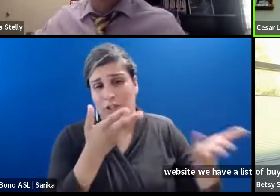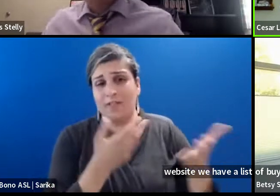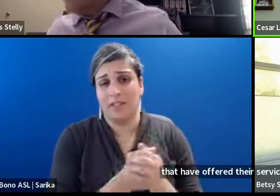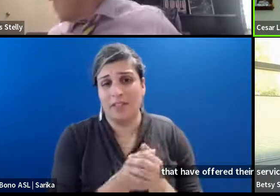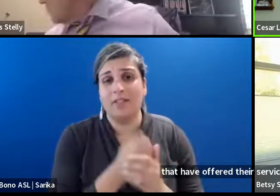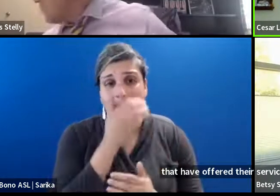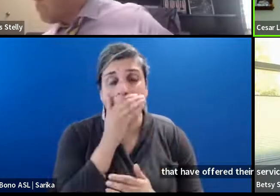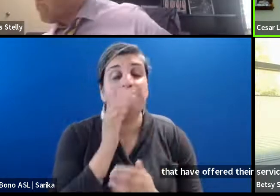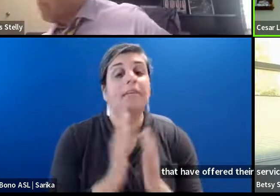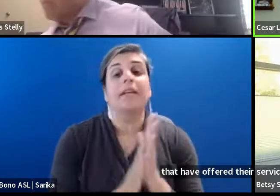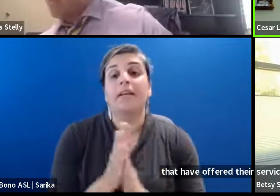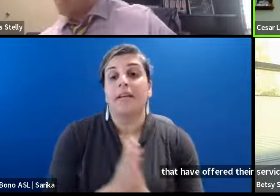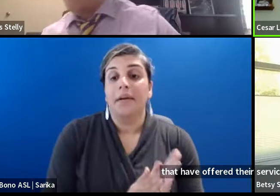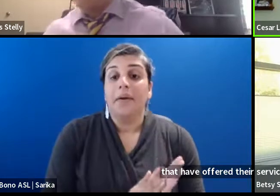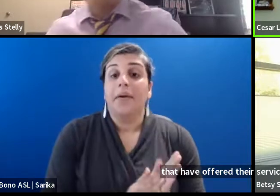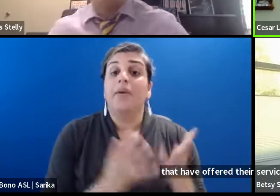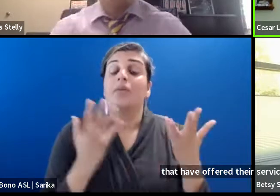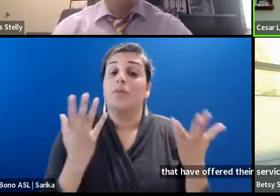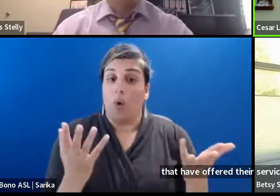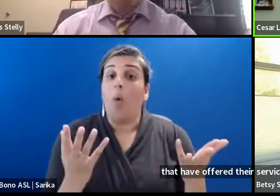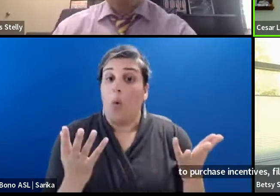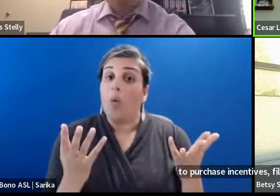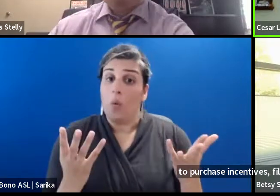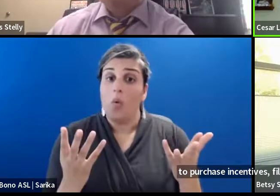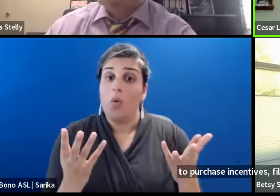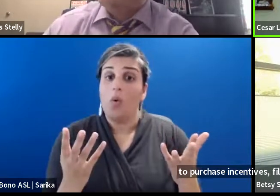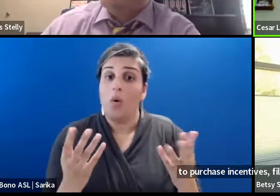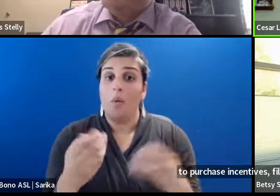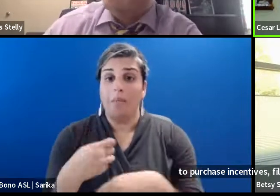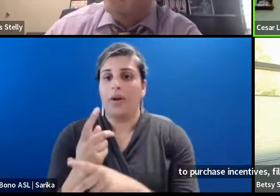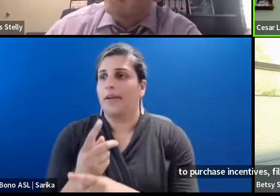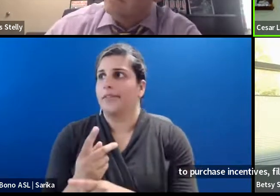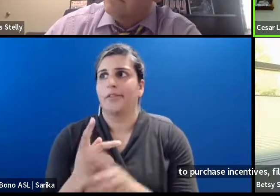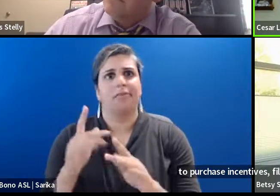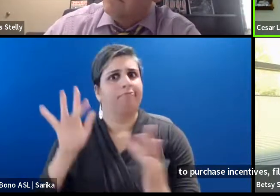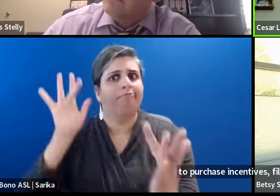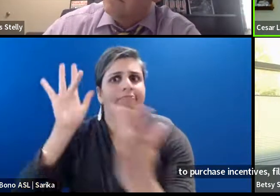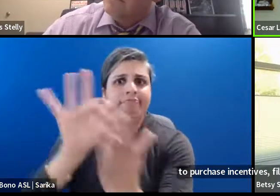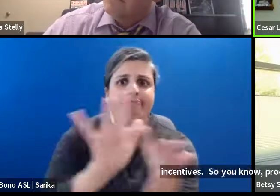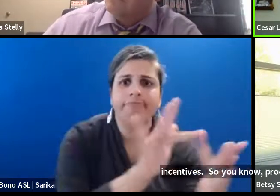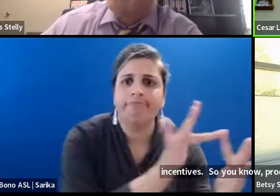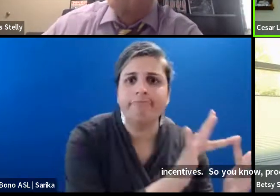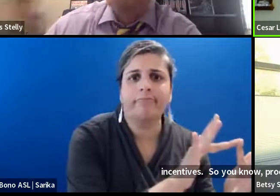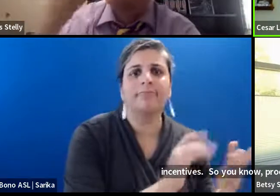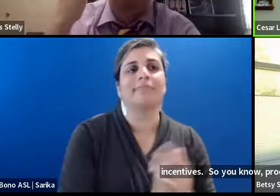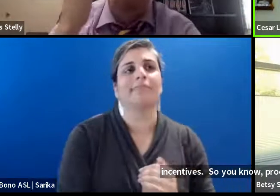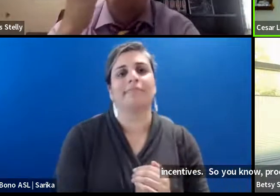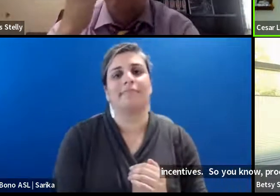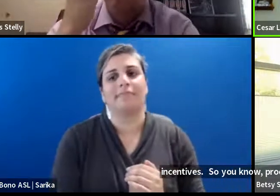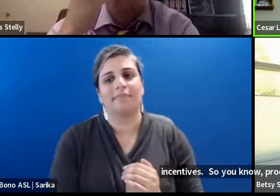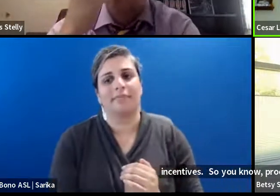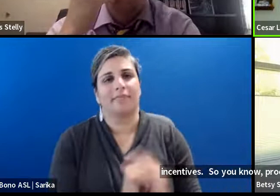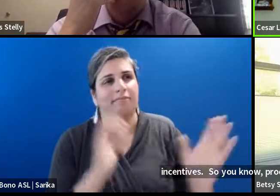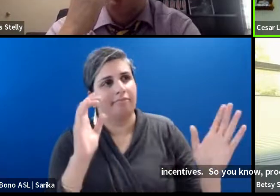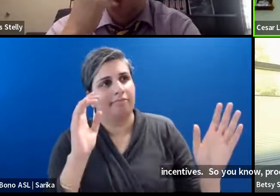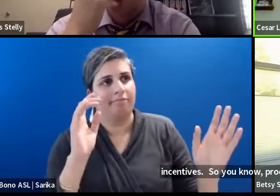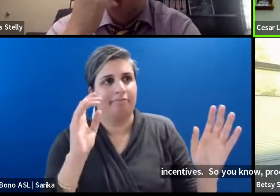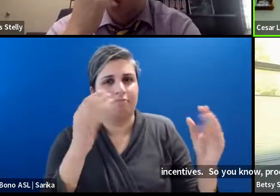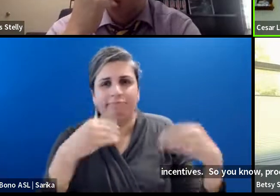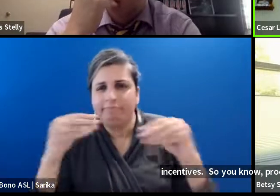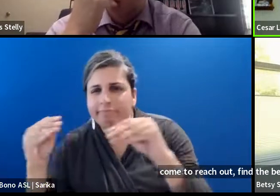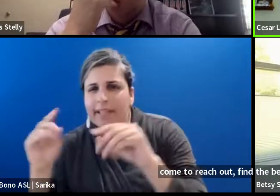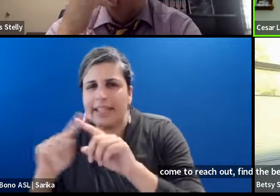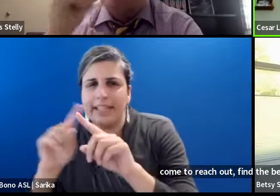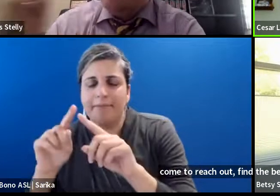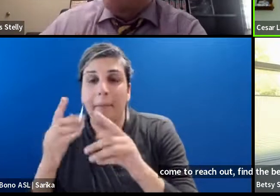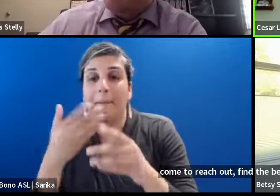film tax credit incentives. So, you know, productions are welcome to reach out, find the, you know, the best deal that they can get, uh, once they